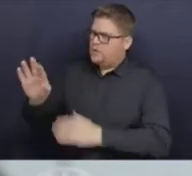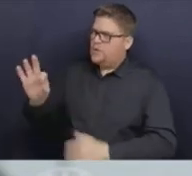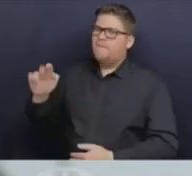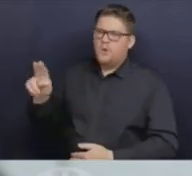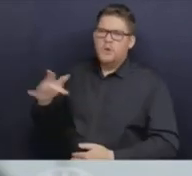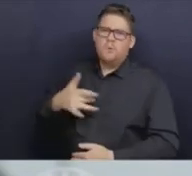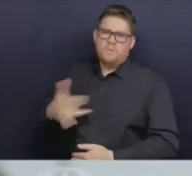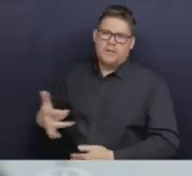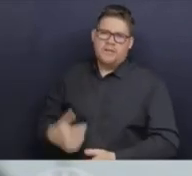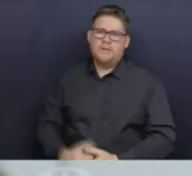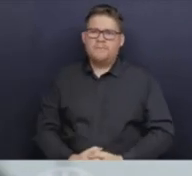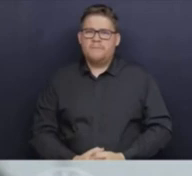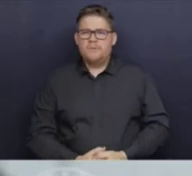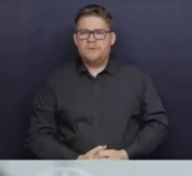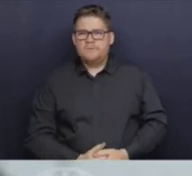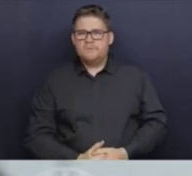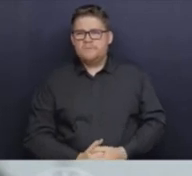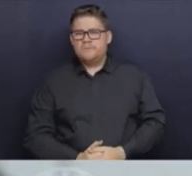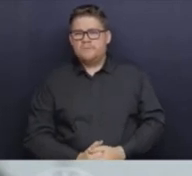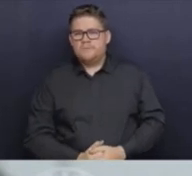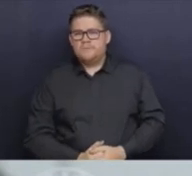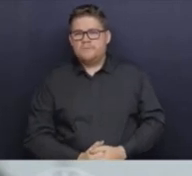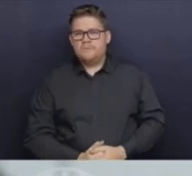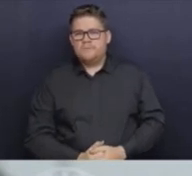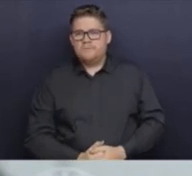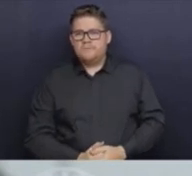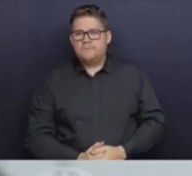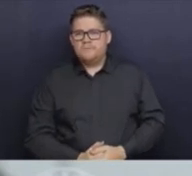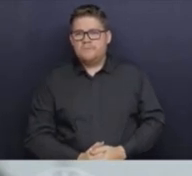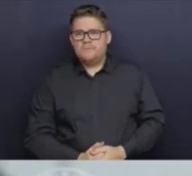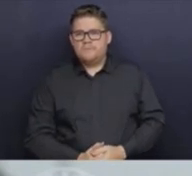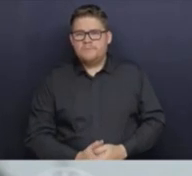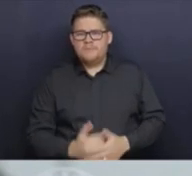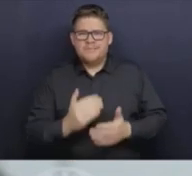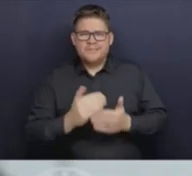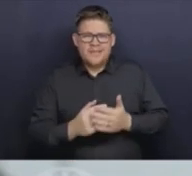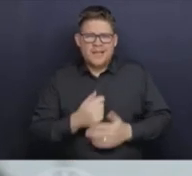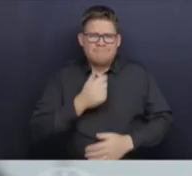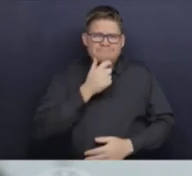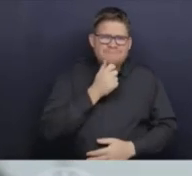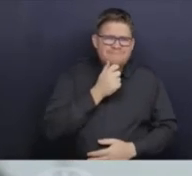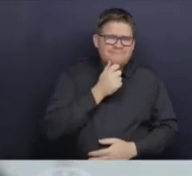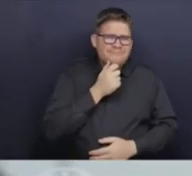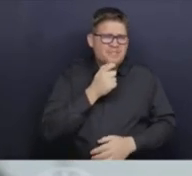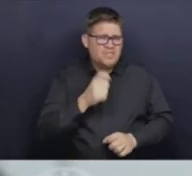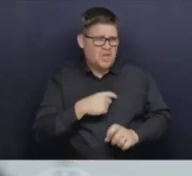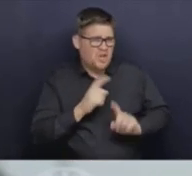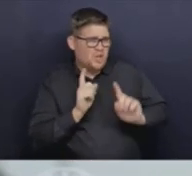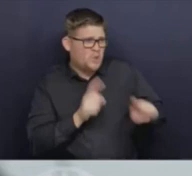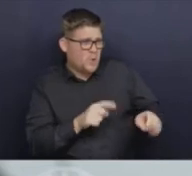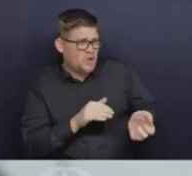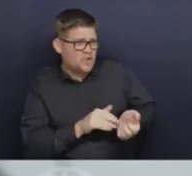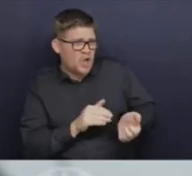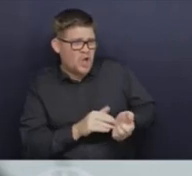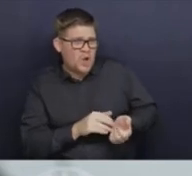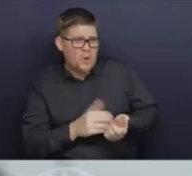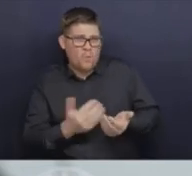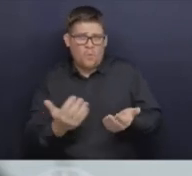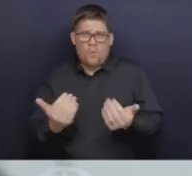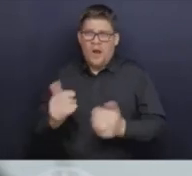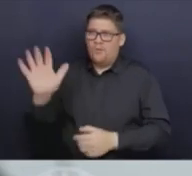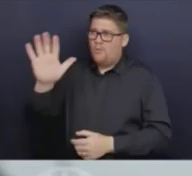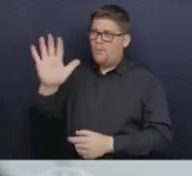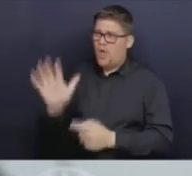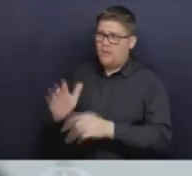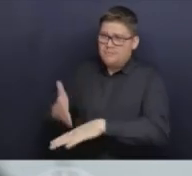holidays because of the weather is one of the issues, or in challenges in accessing care. And again, of course, surgeries ramping up again after the holidays